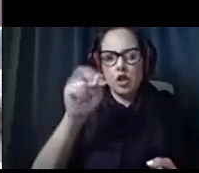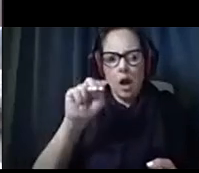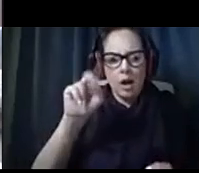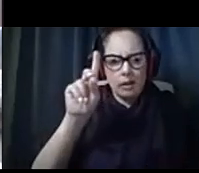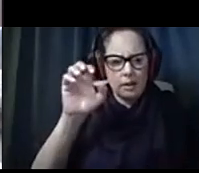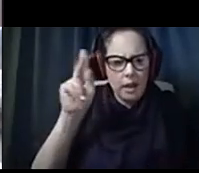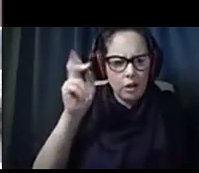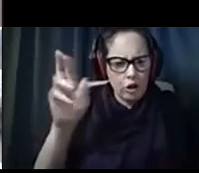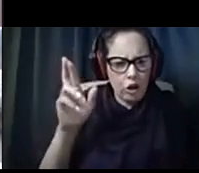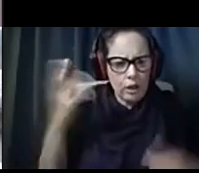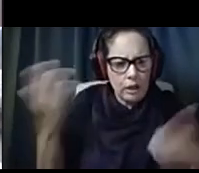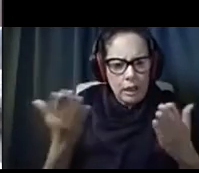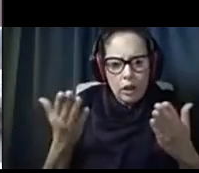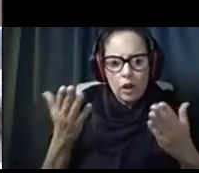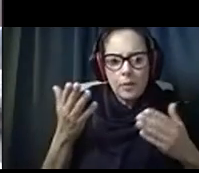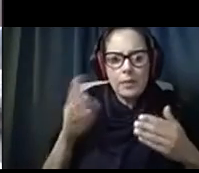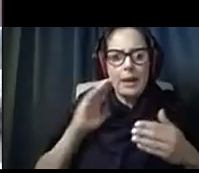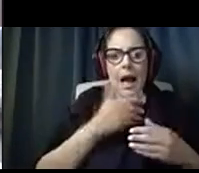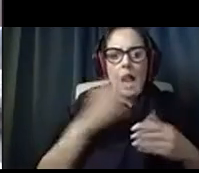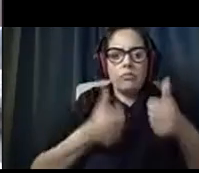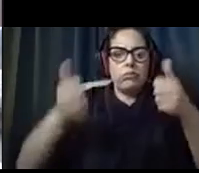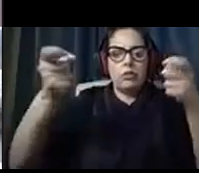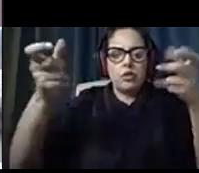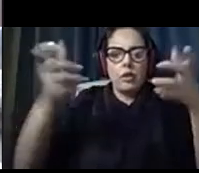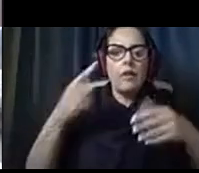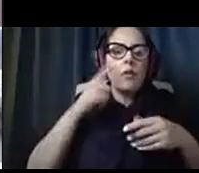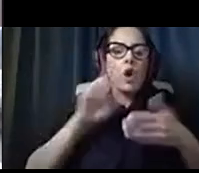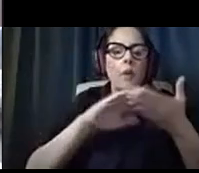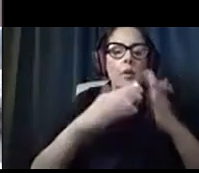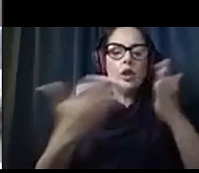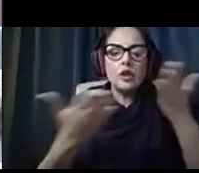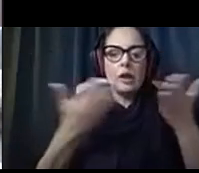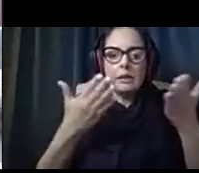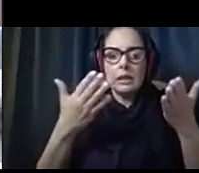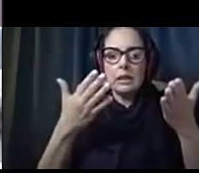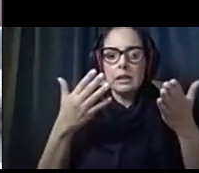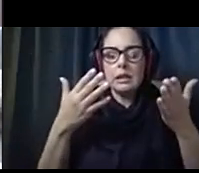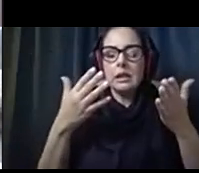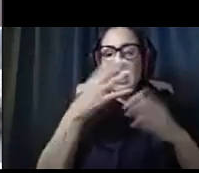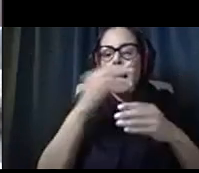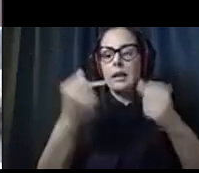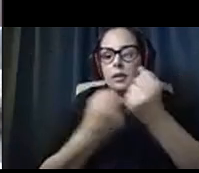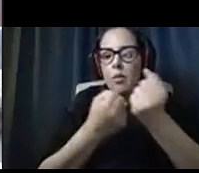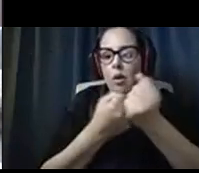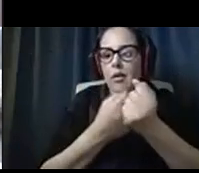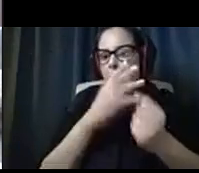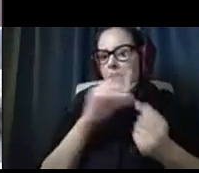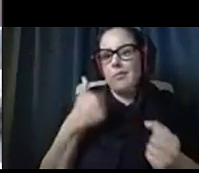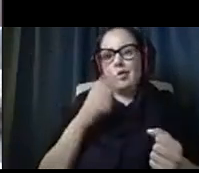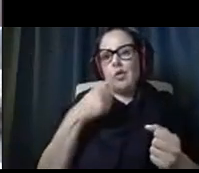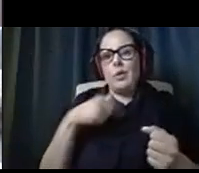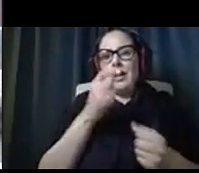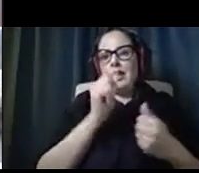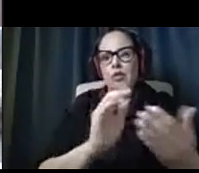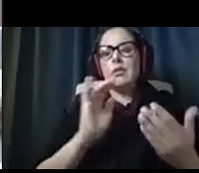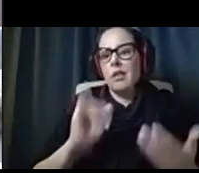who is our director for community services and support. And I'm sure that we can address